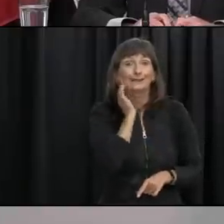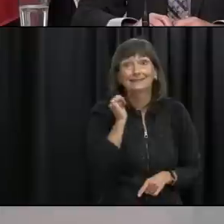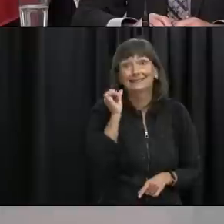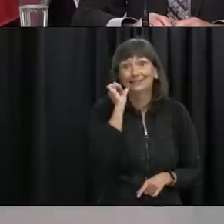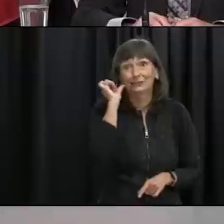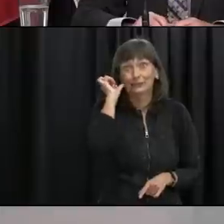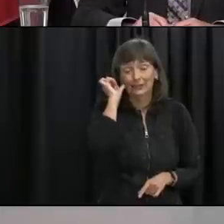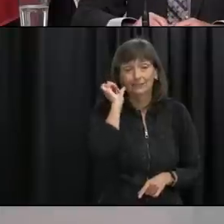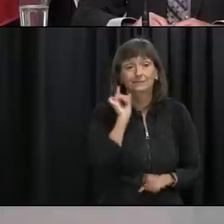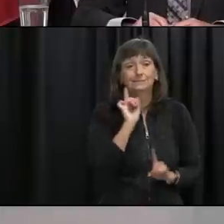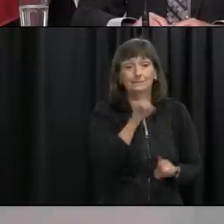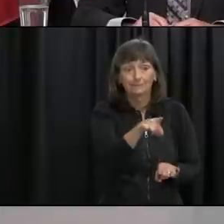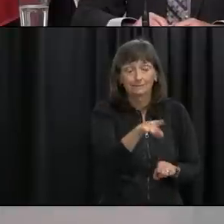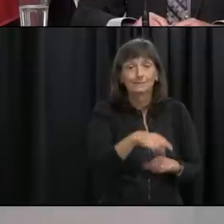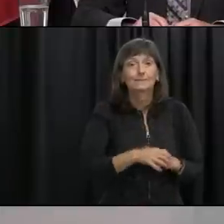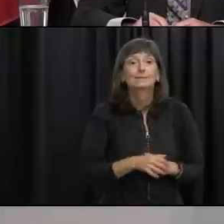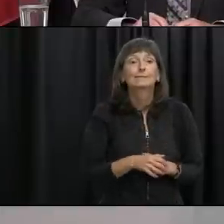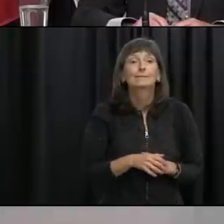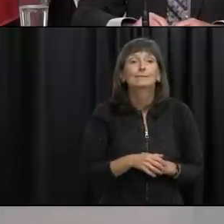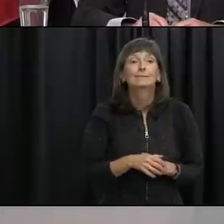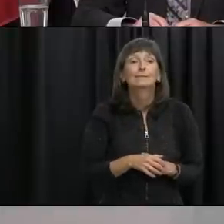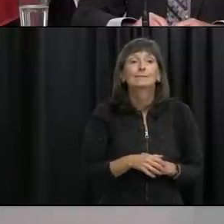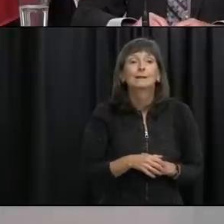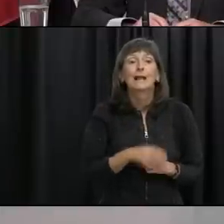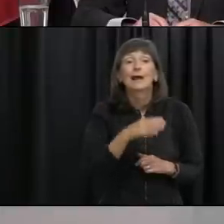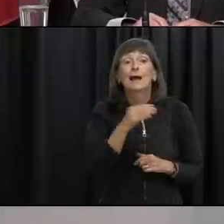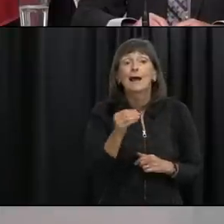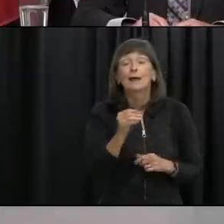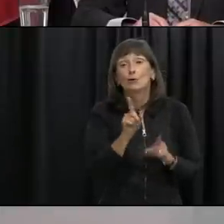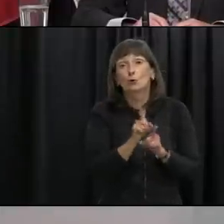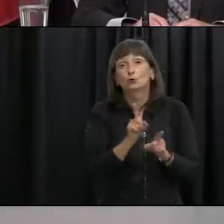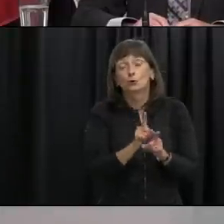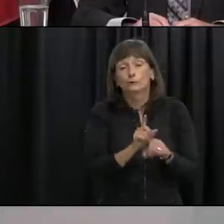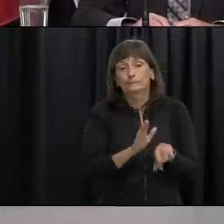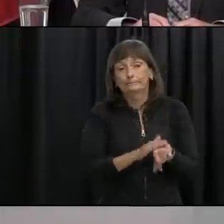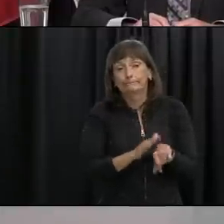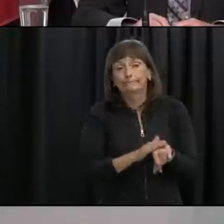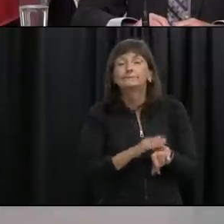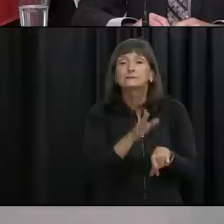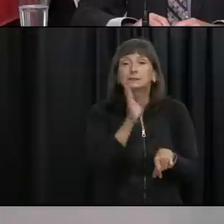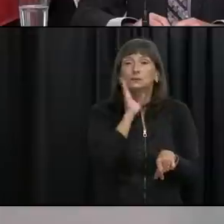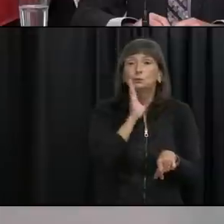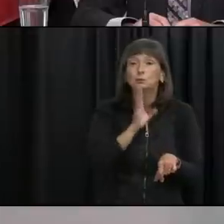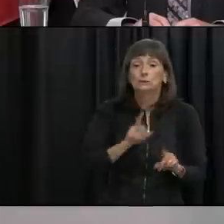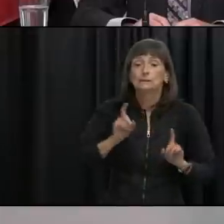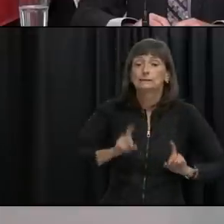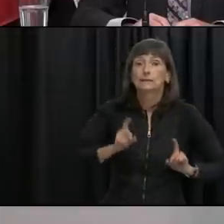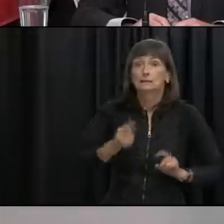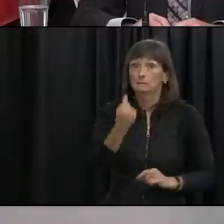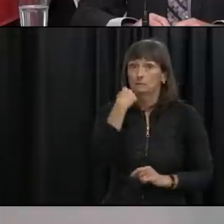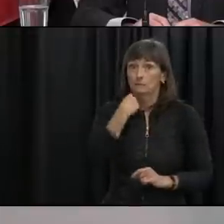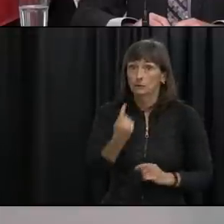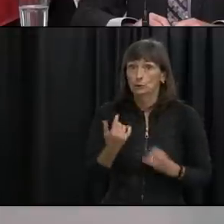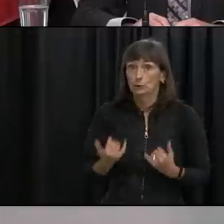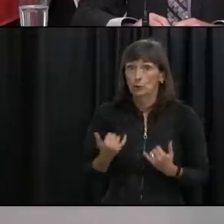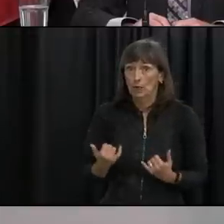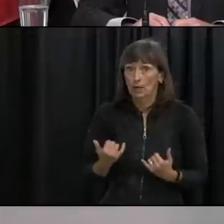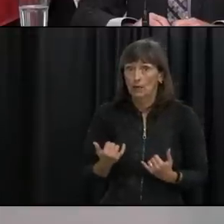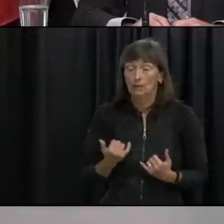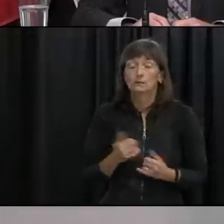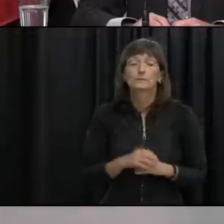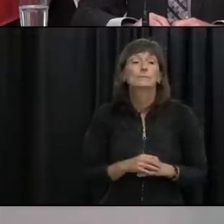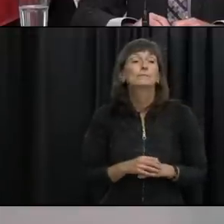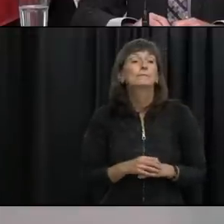we were also told that out of an abundance of caution that she would be taking a covet test today is she a close